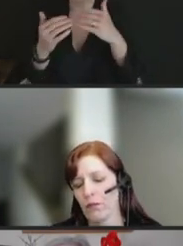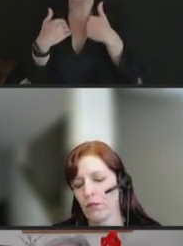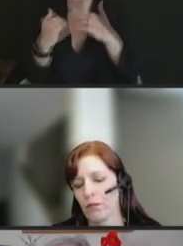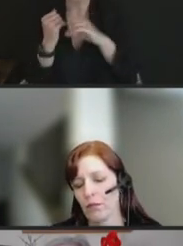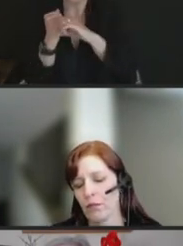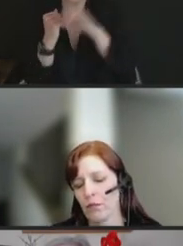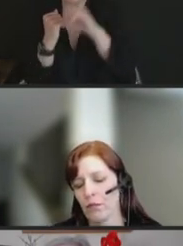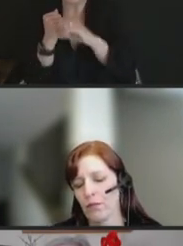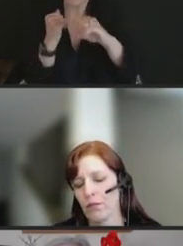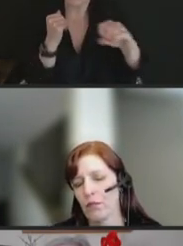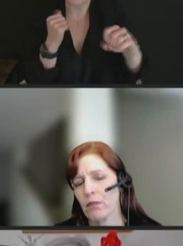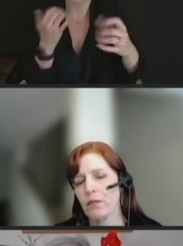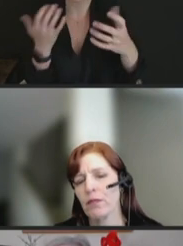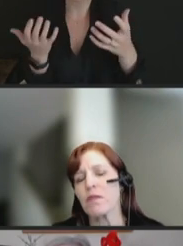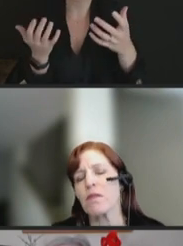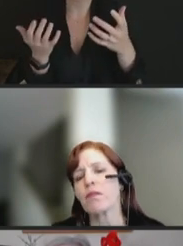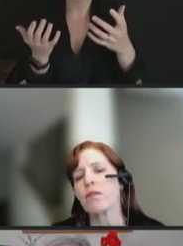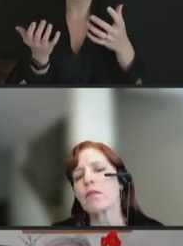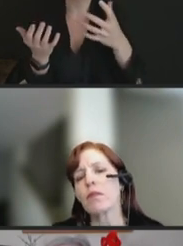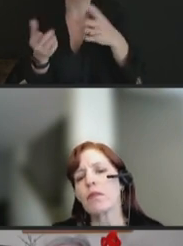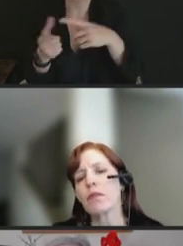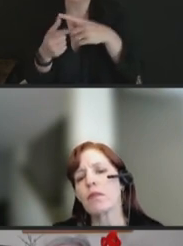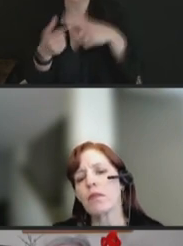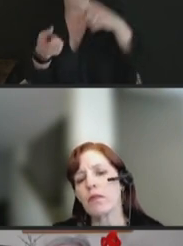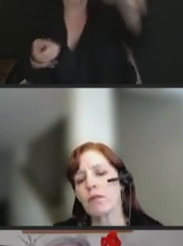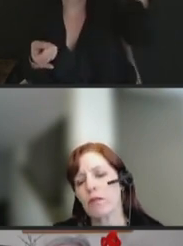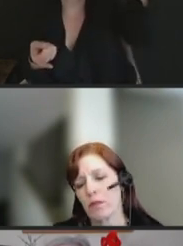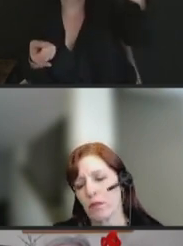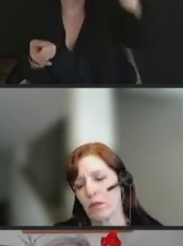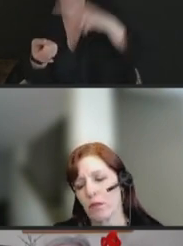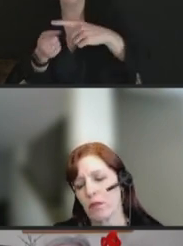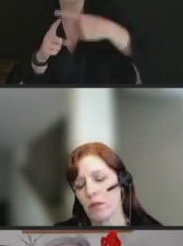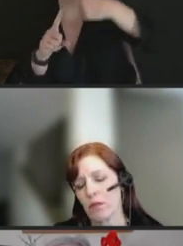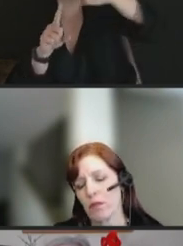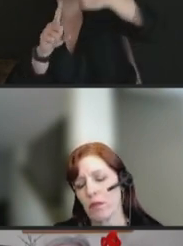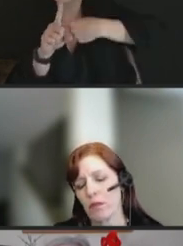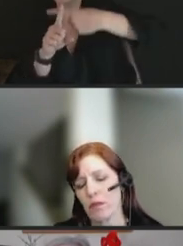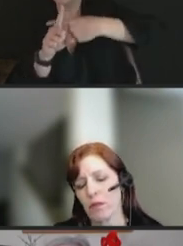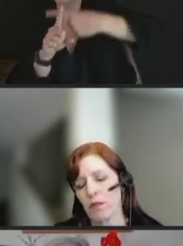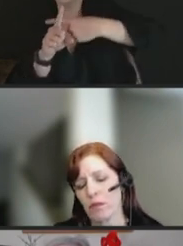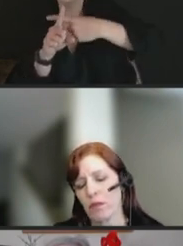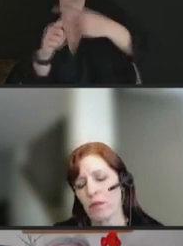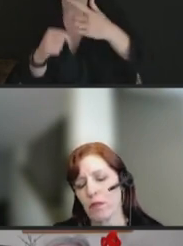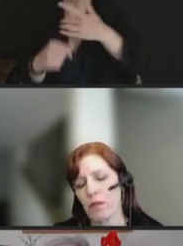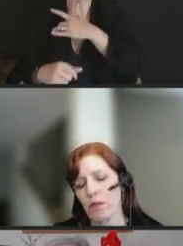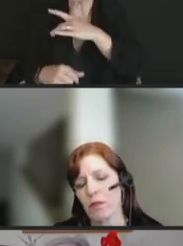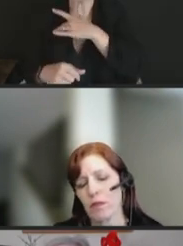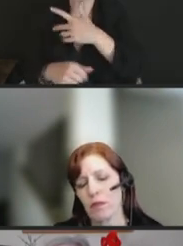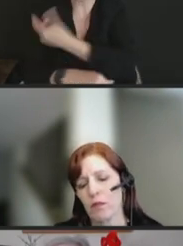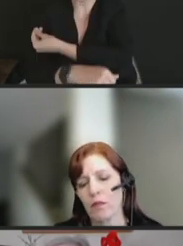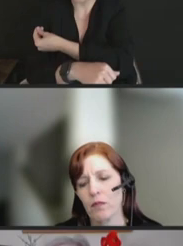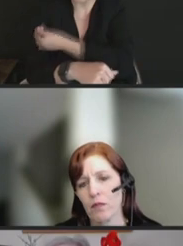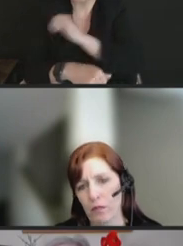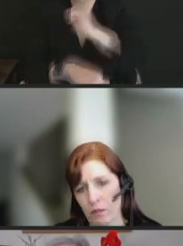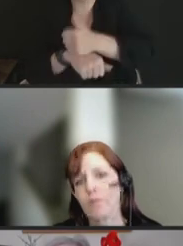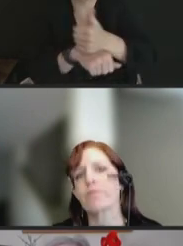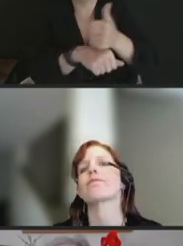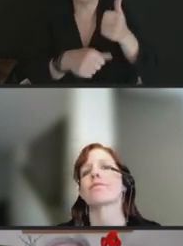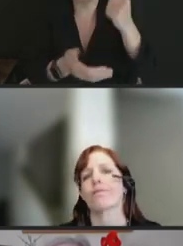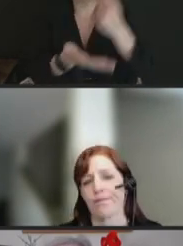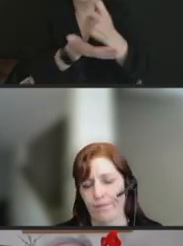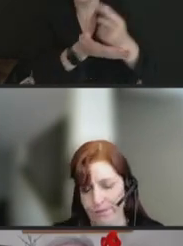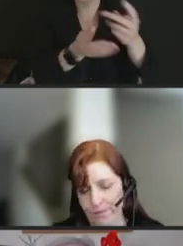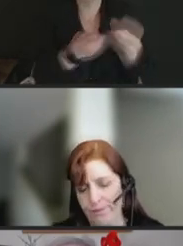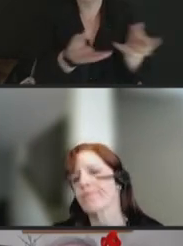less temperature-sensitive vaccines came online. But there has been a lot of money spent on the ultra-cold chain